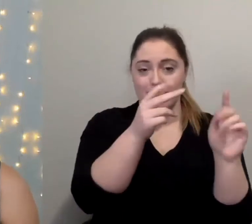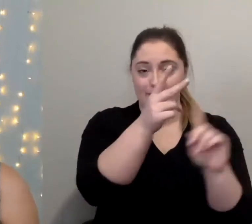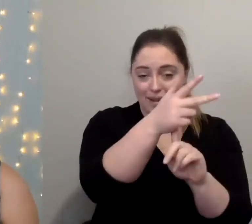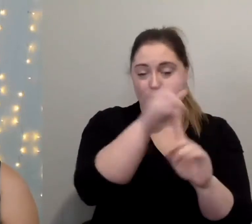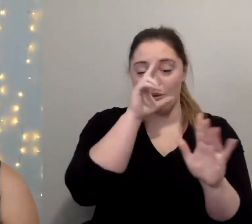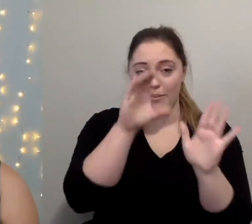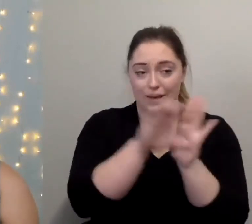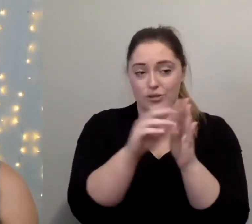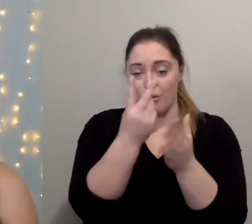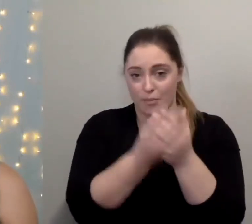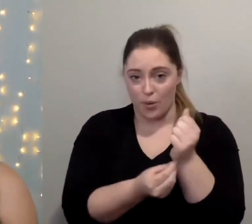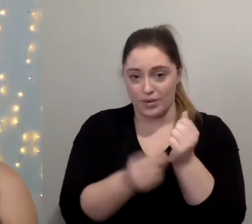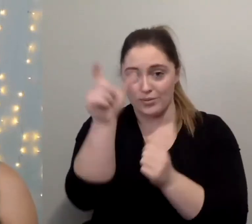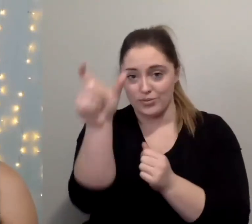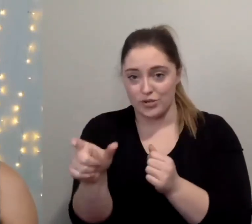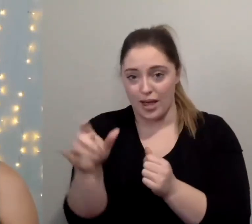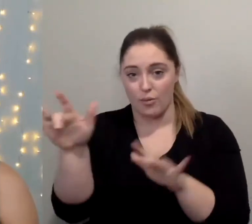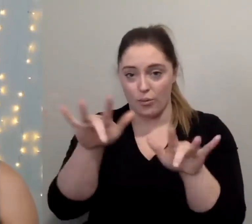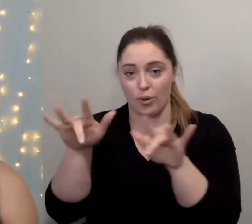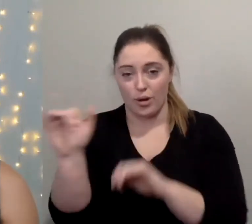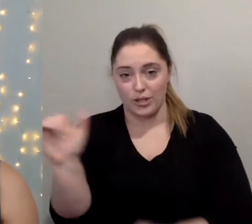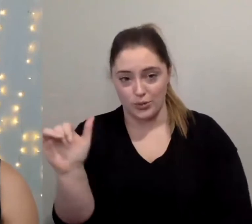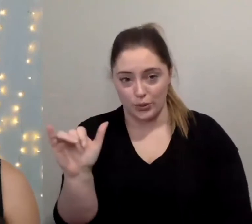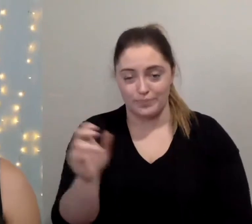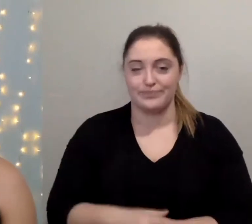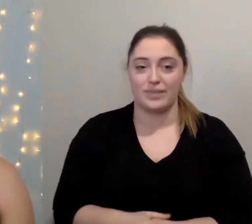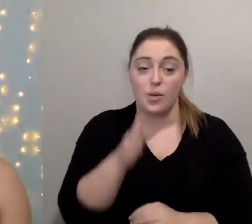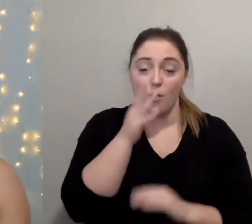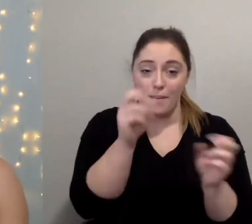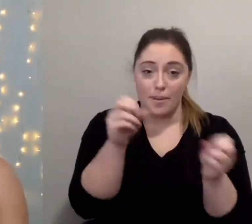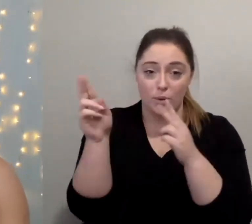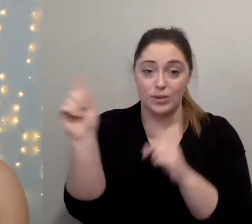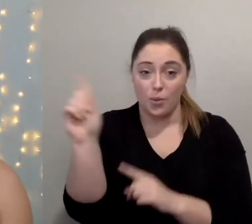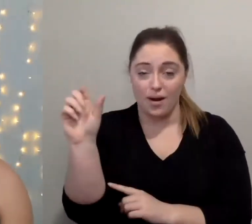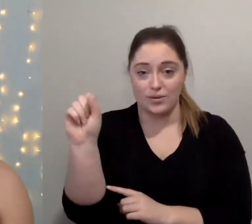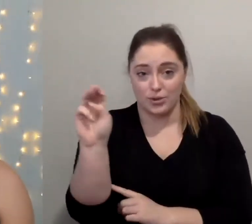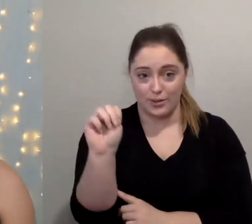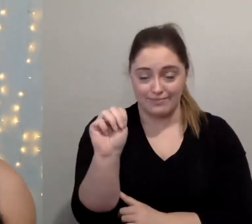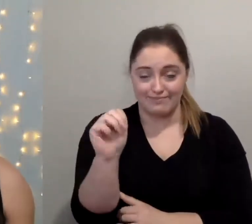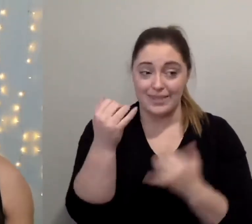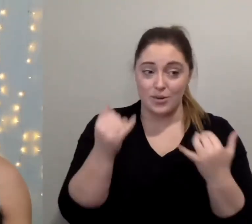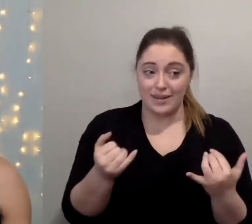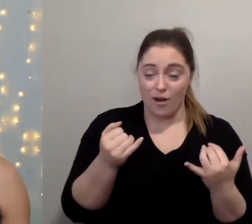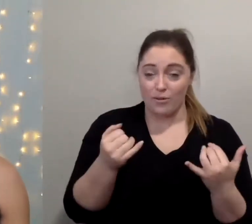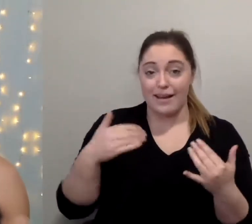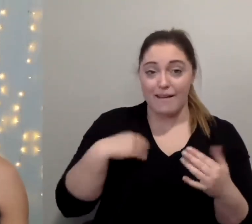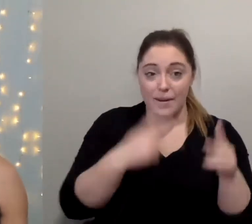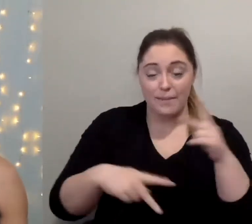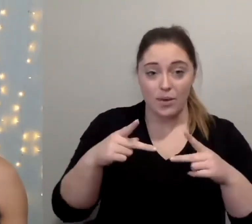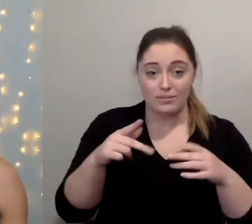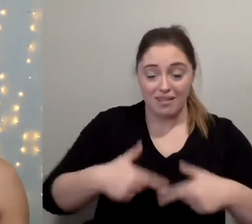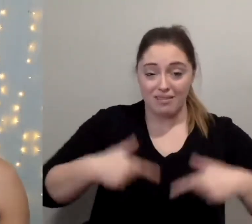recorded for for that purpose we often have guests who may not be from Winnipeg so we send a